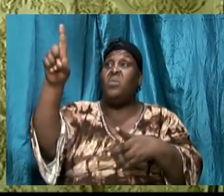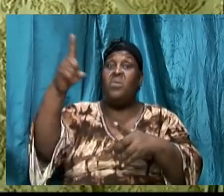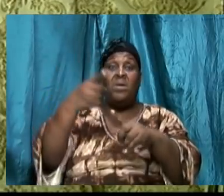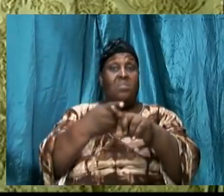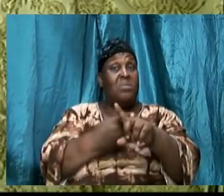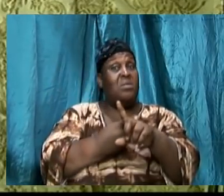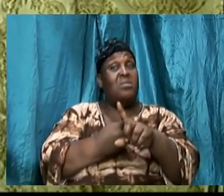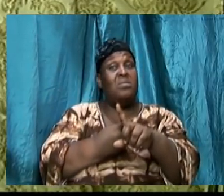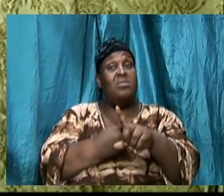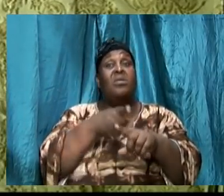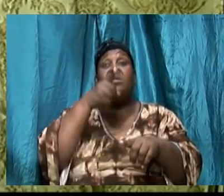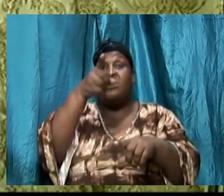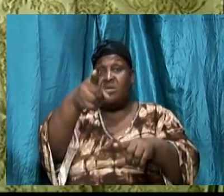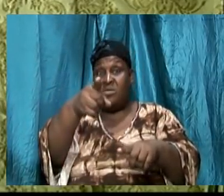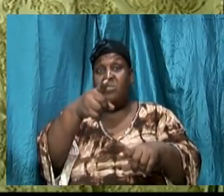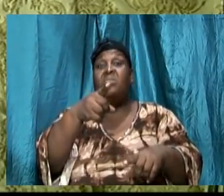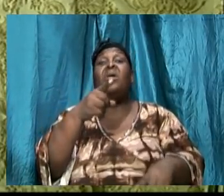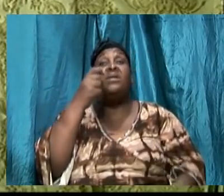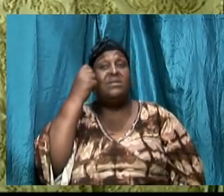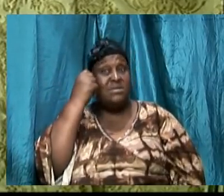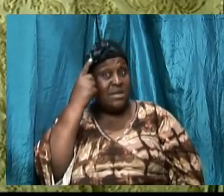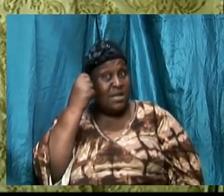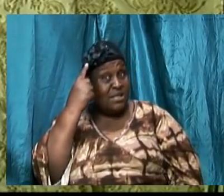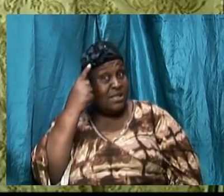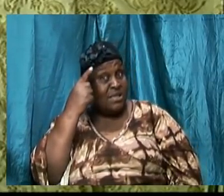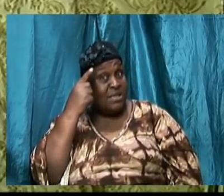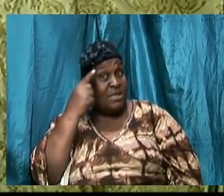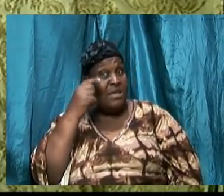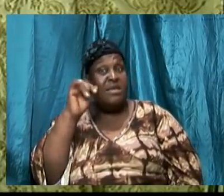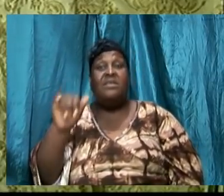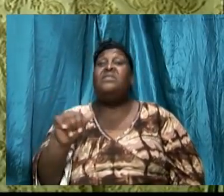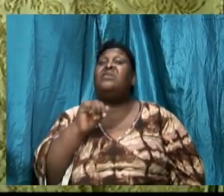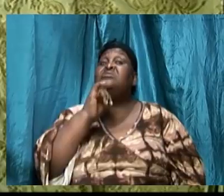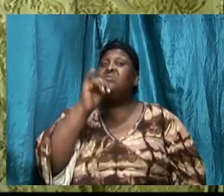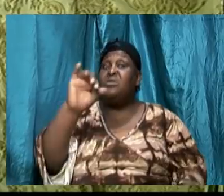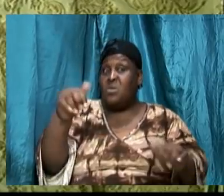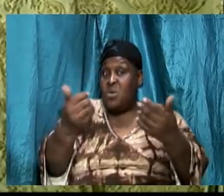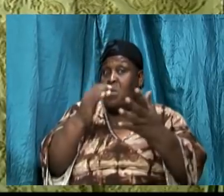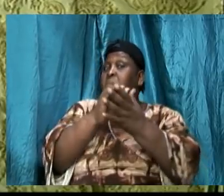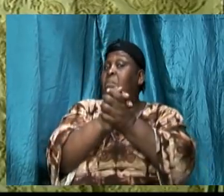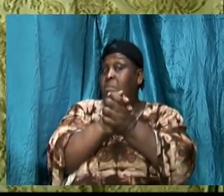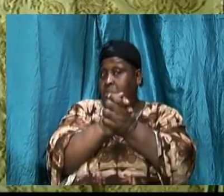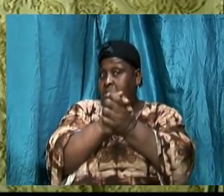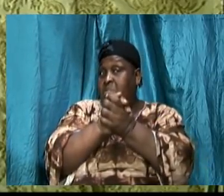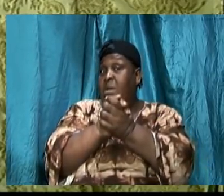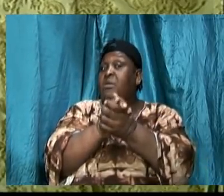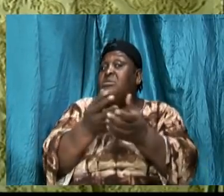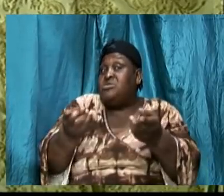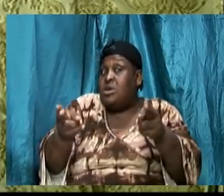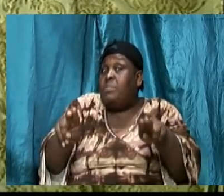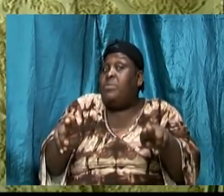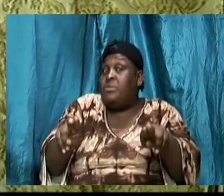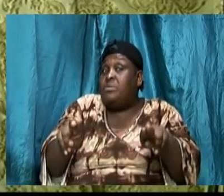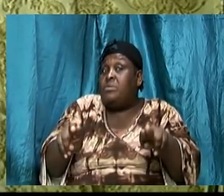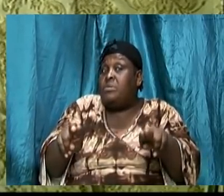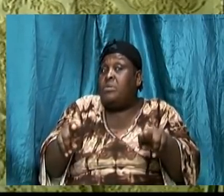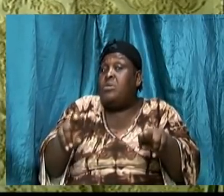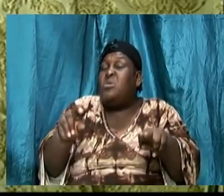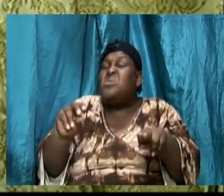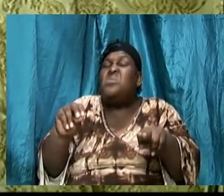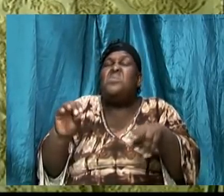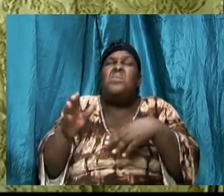you're going to find that that's not really how it goes it doesn't matter that you were